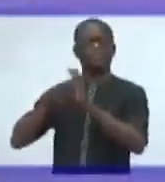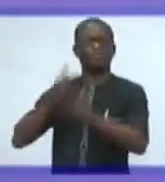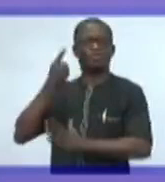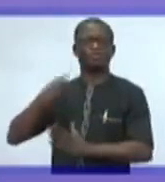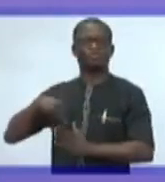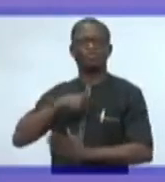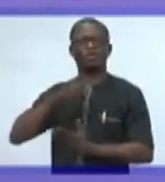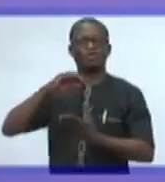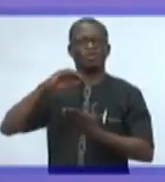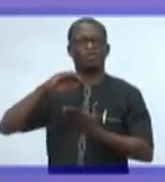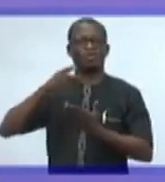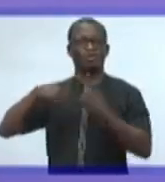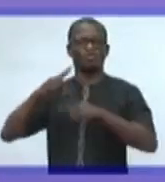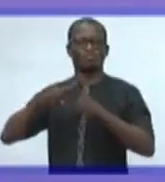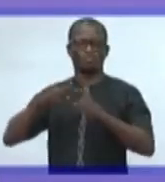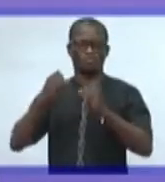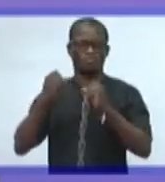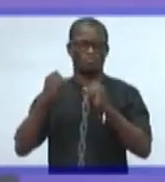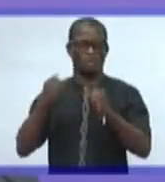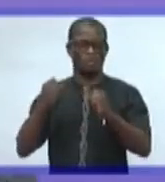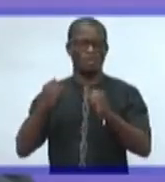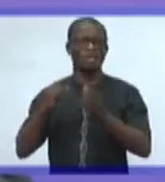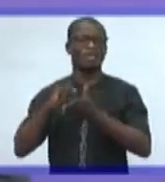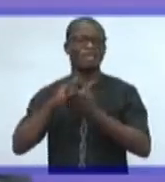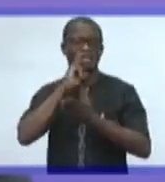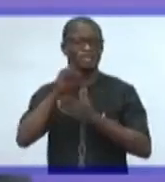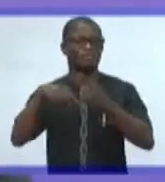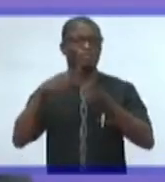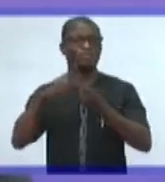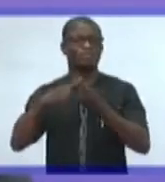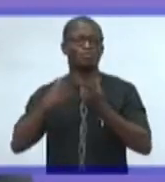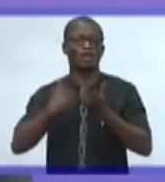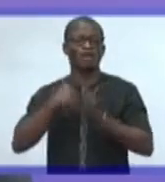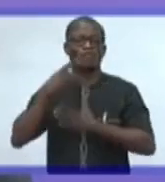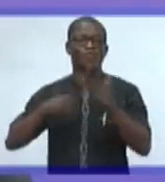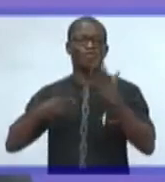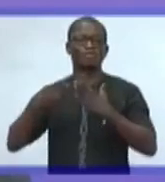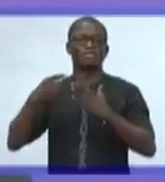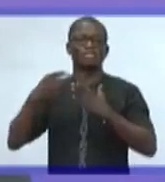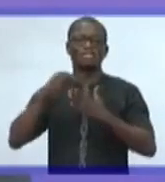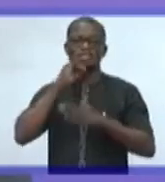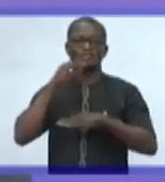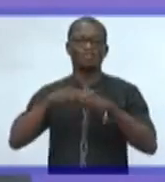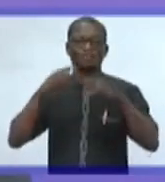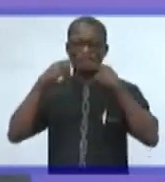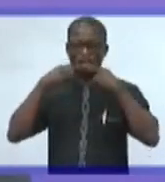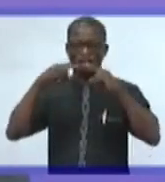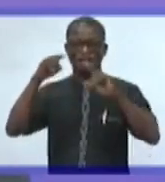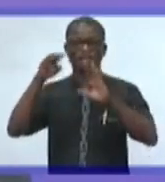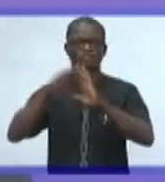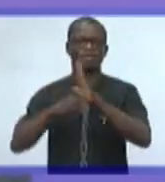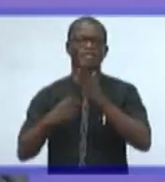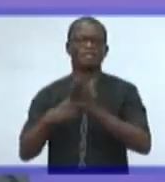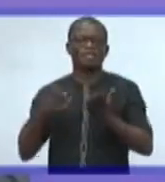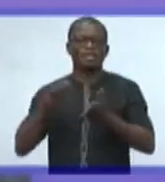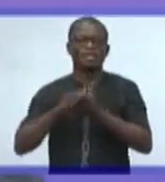come into power. That is going to have what we call announcement effects. That